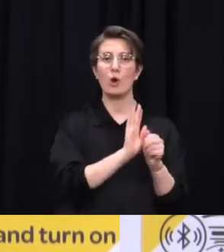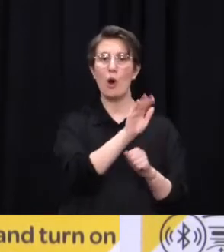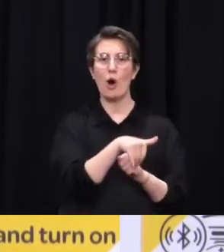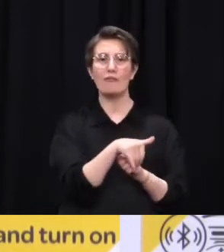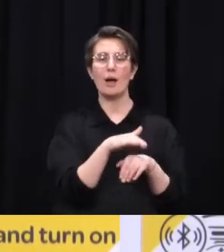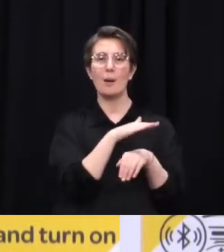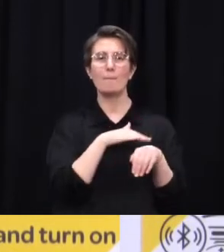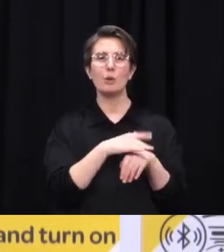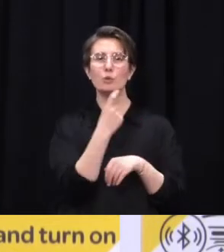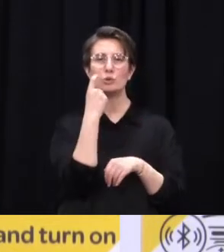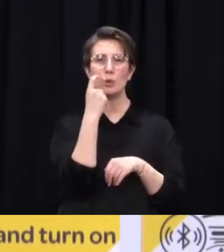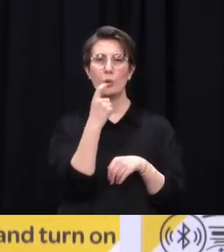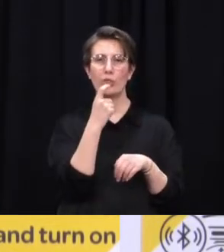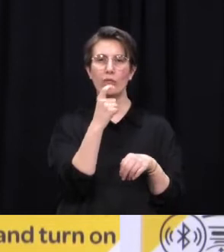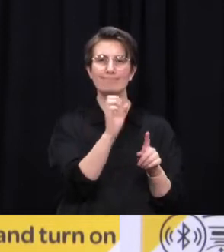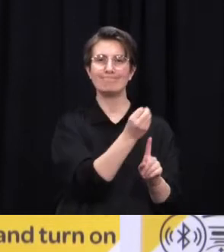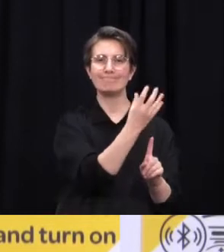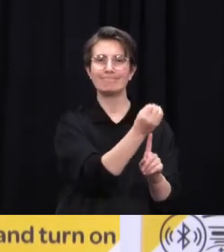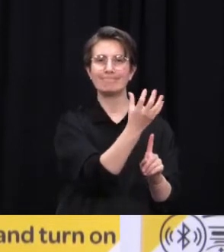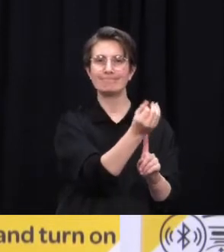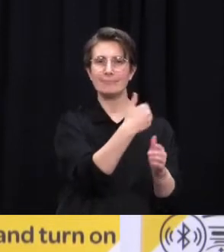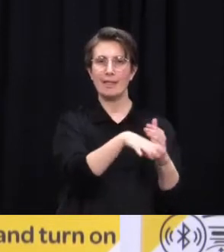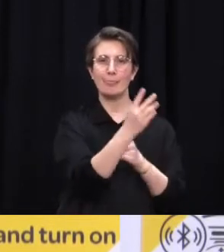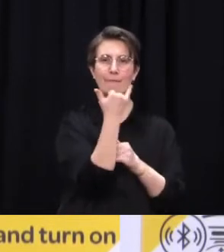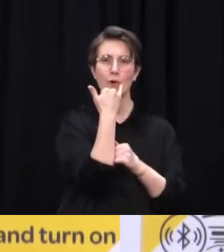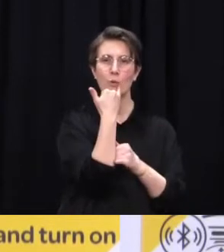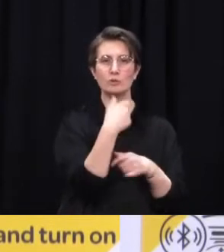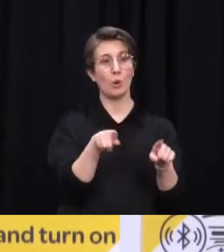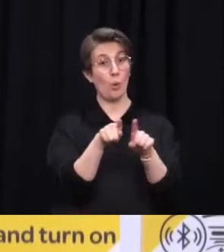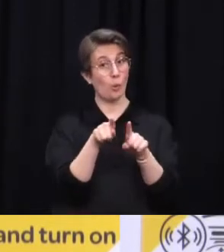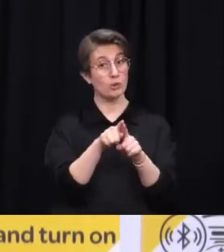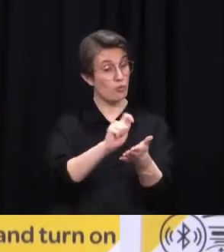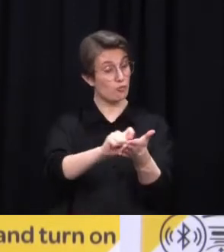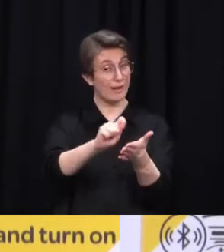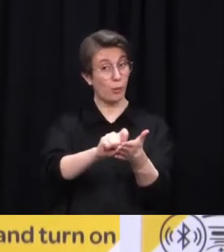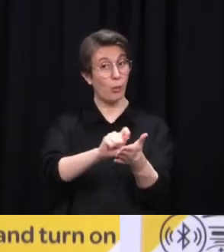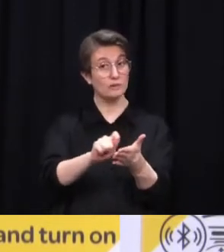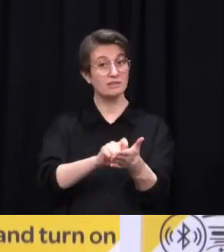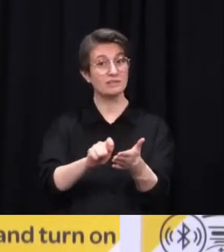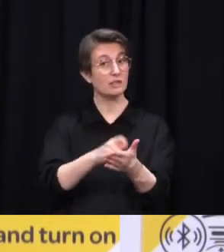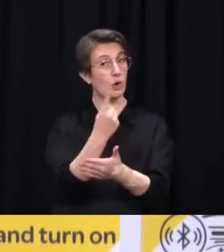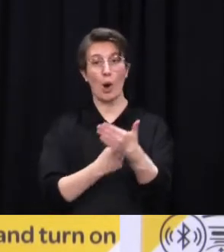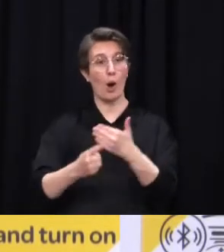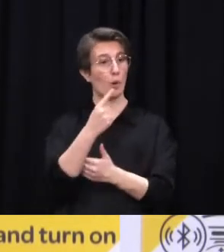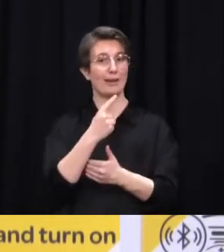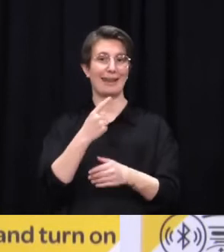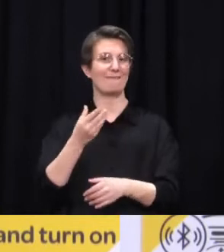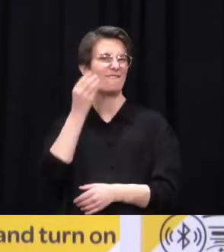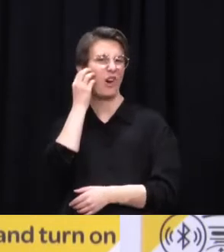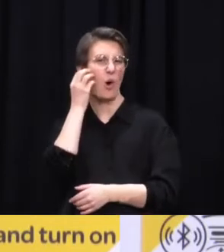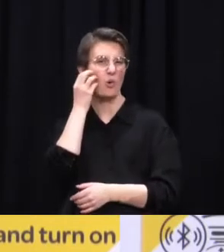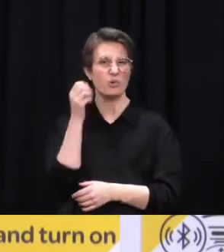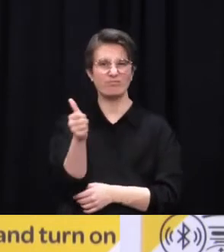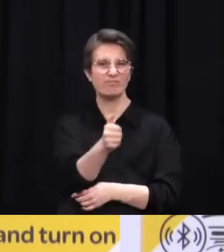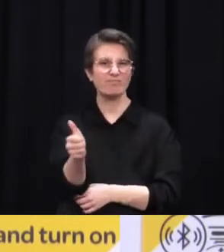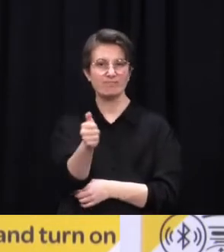keeping rather than mandatory use of the QR code system. We want people to be keeping a record. I would highly recommend to them the QR code